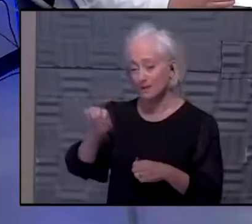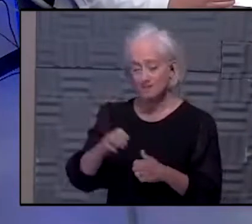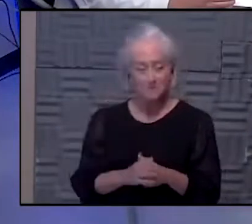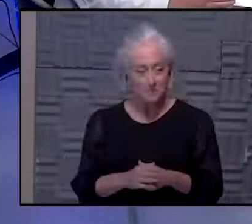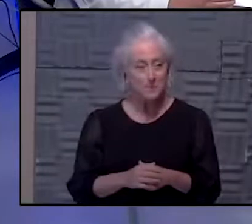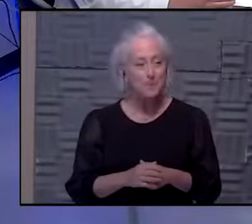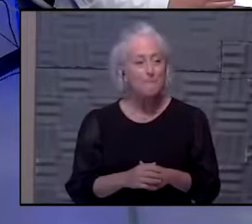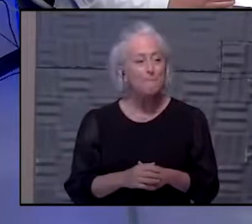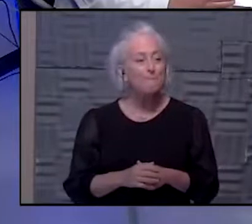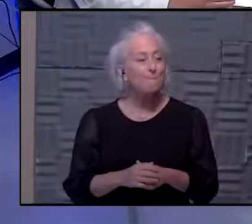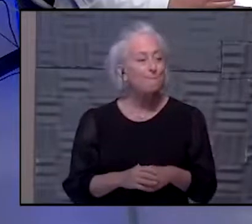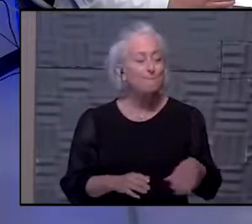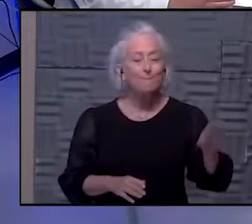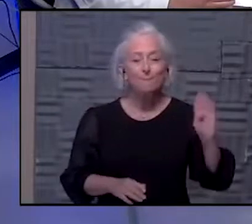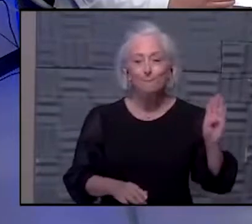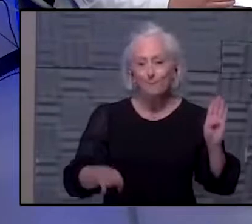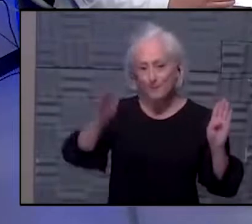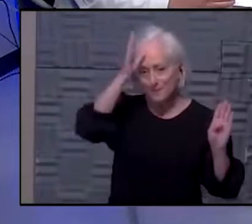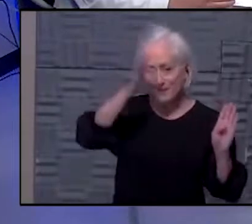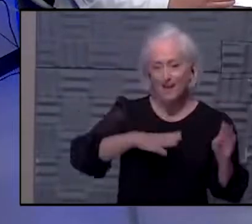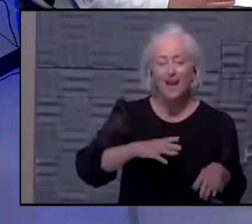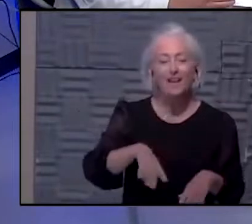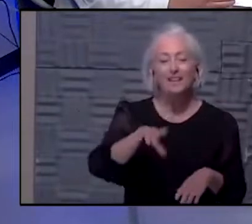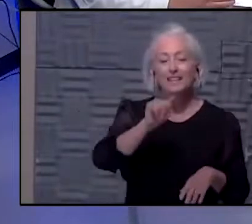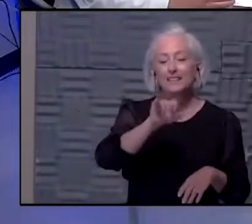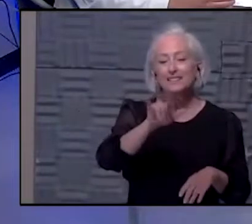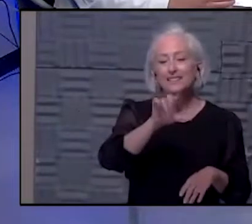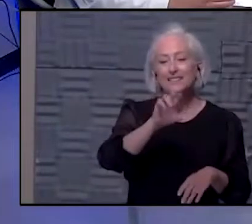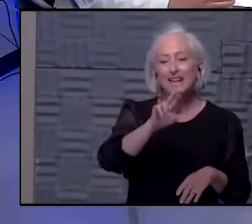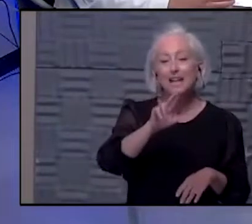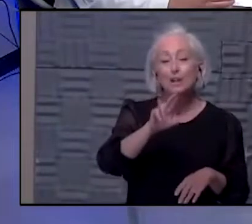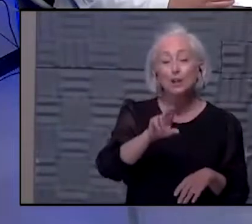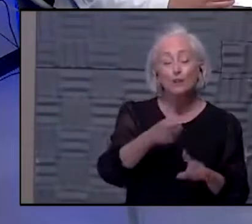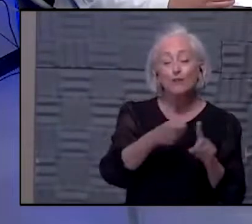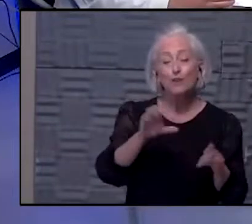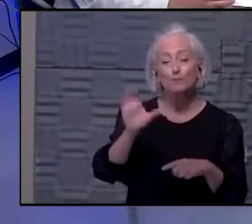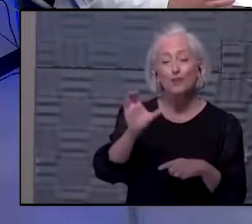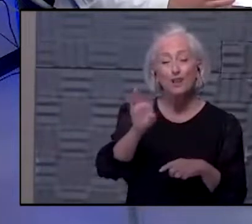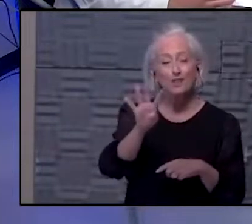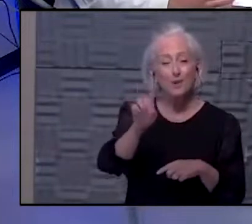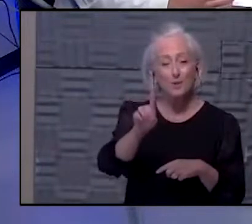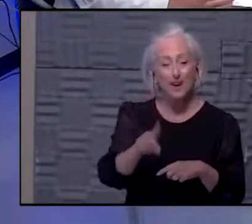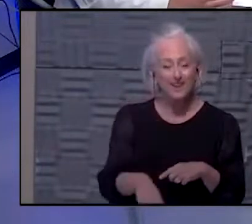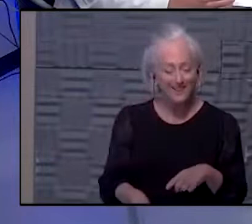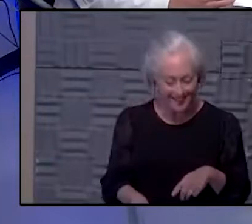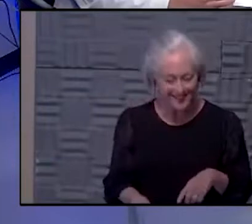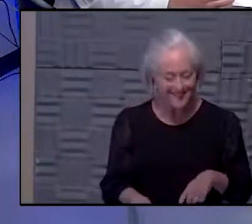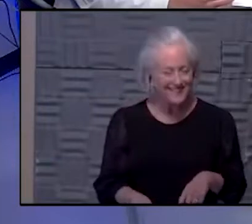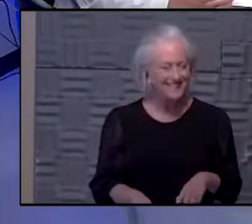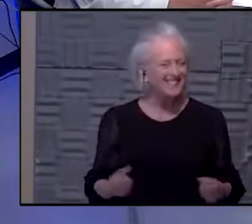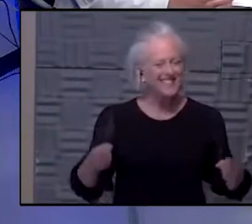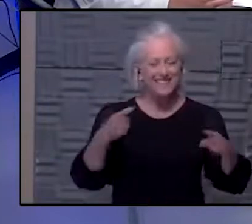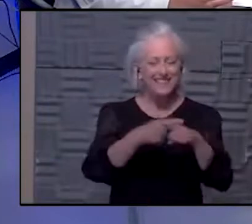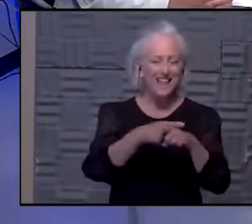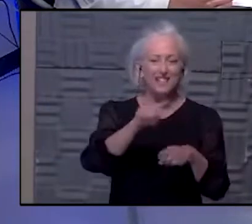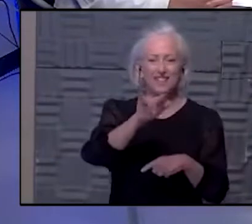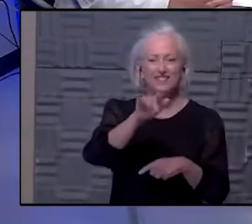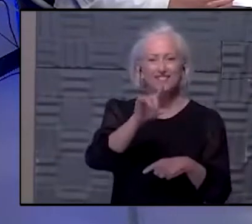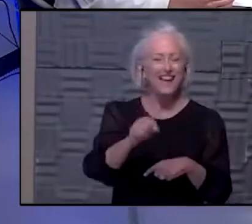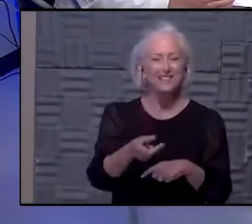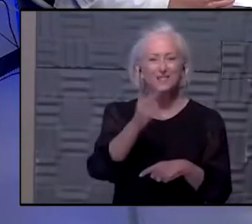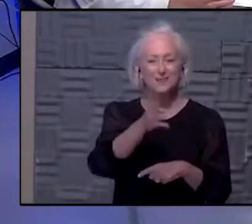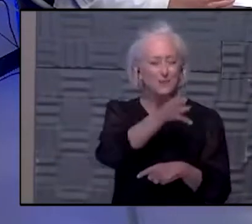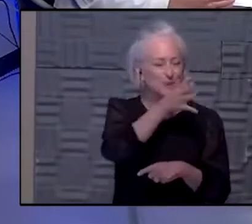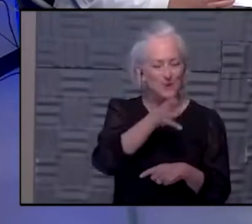Yeah, hi, this is. Hi, guys. Good morning. It's Taylor Channel 41. Oh. All right. Taylor. We'll get you both, is what just happened there. Yeah.